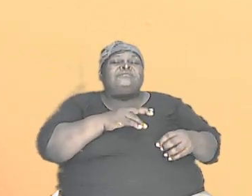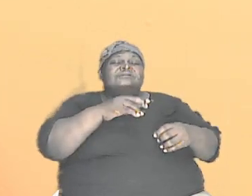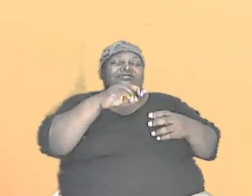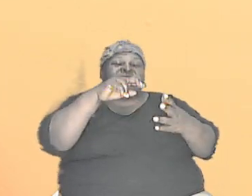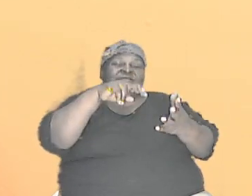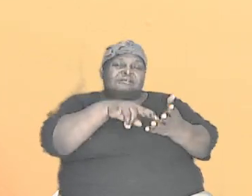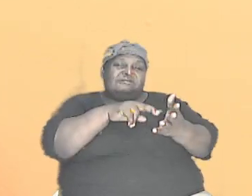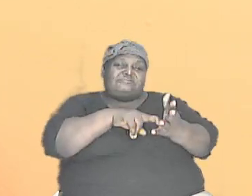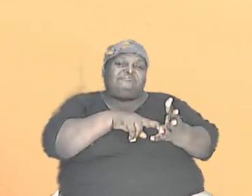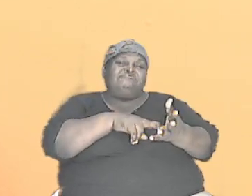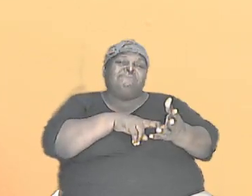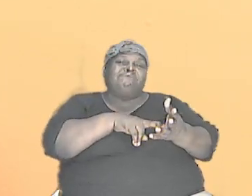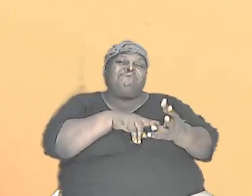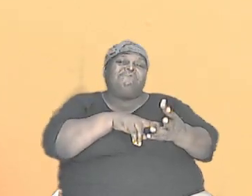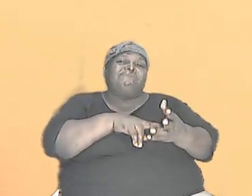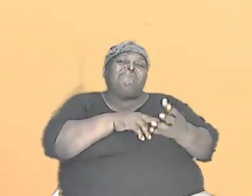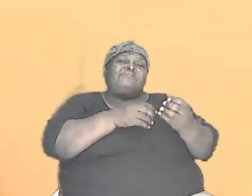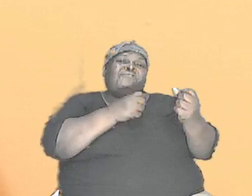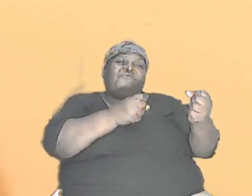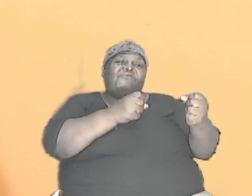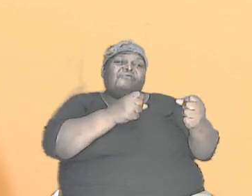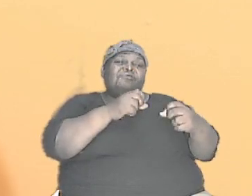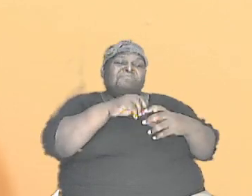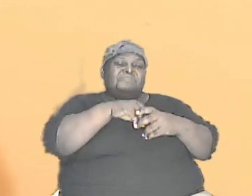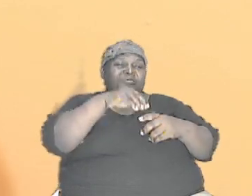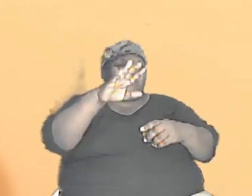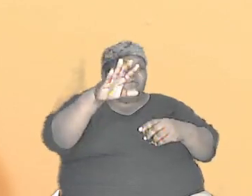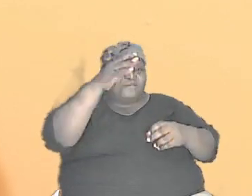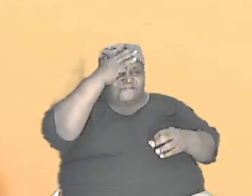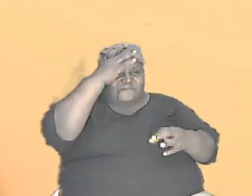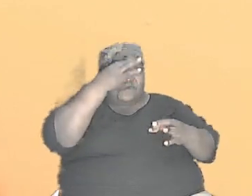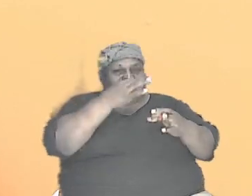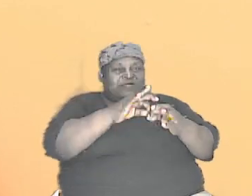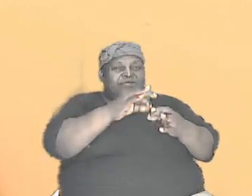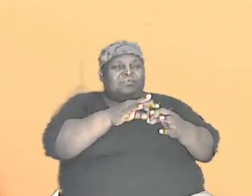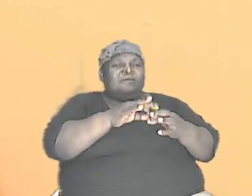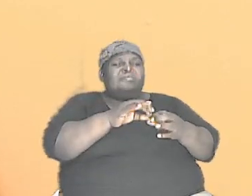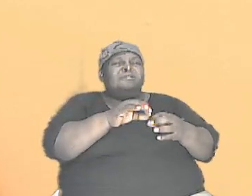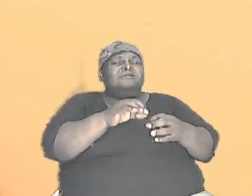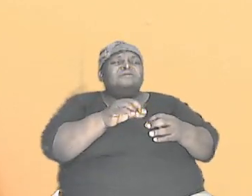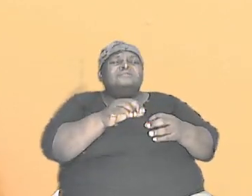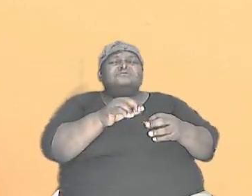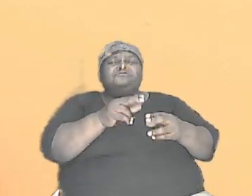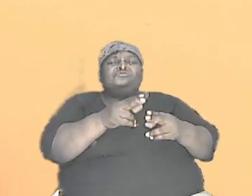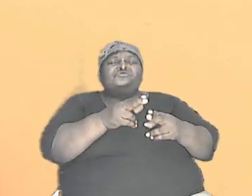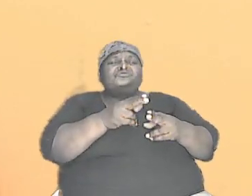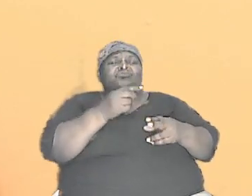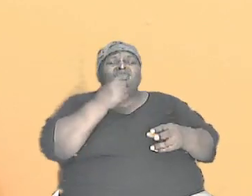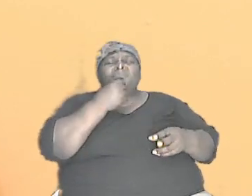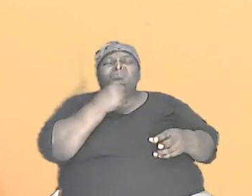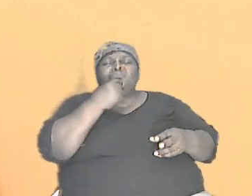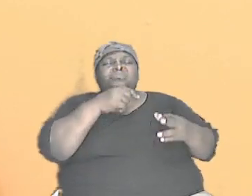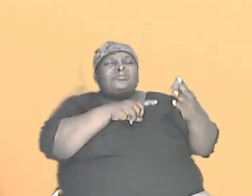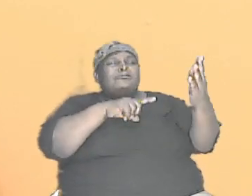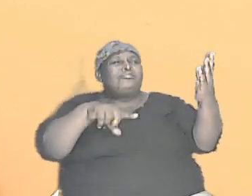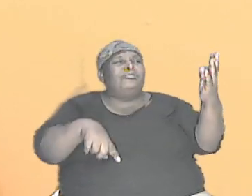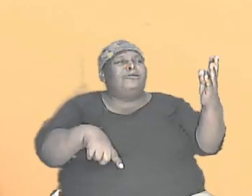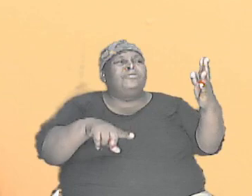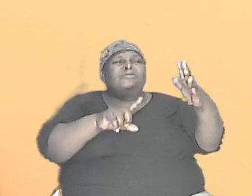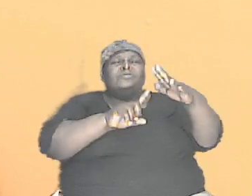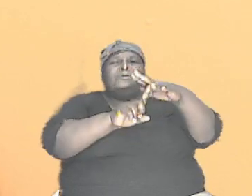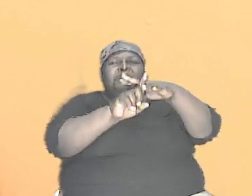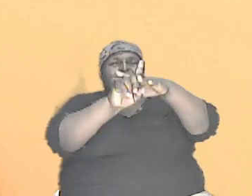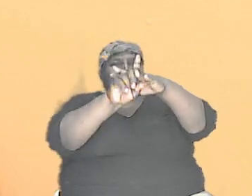going to be putting in his appearance. and you want to be sure that you are counted in the number when the